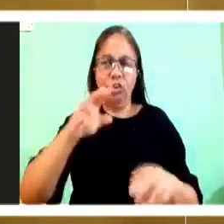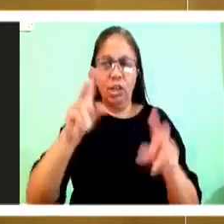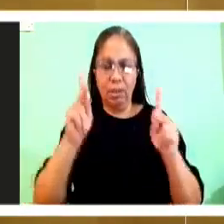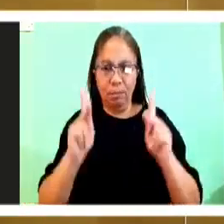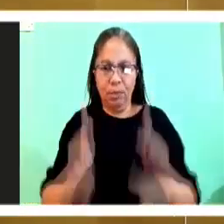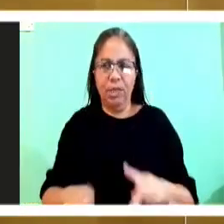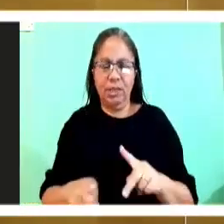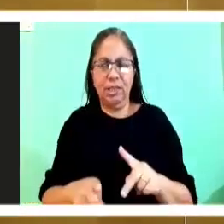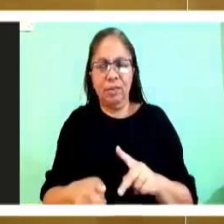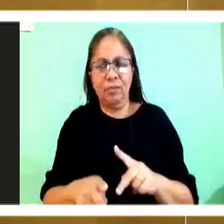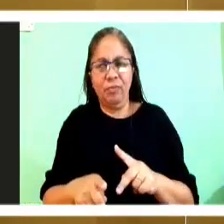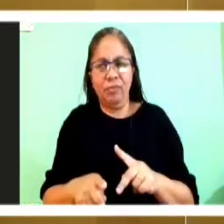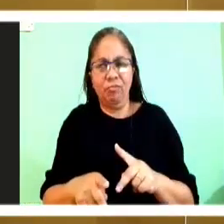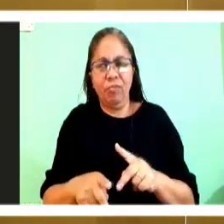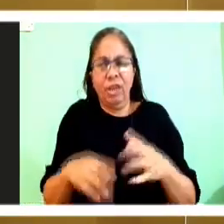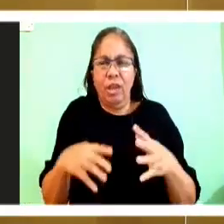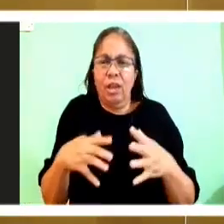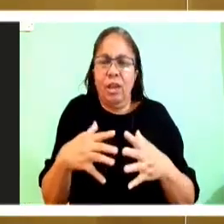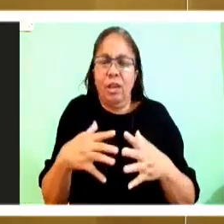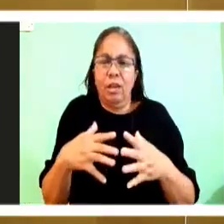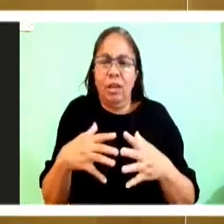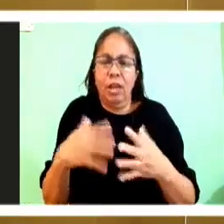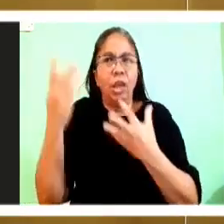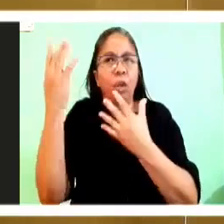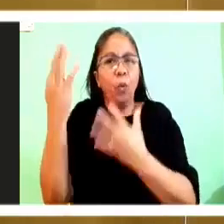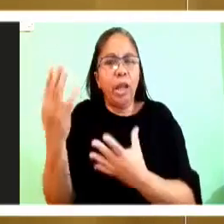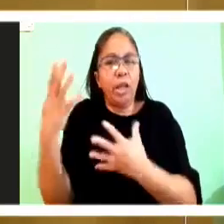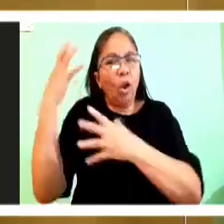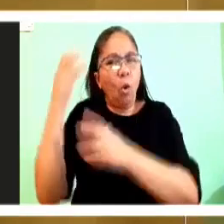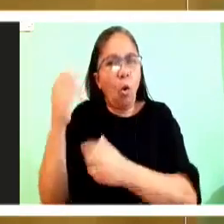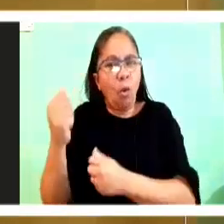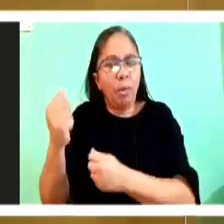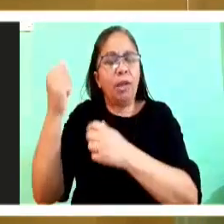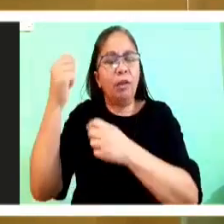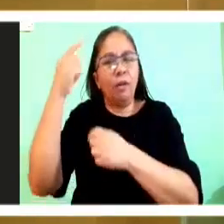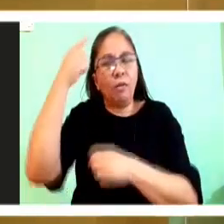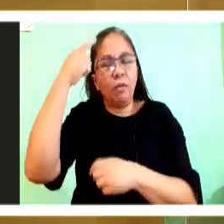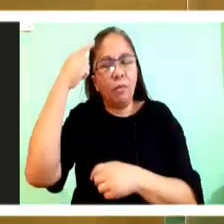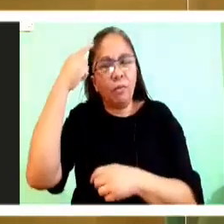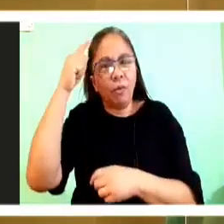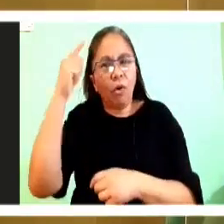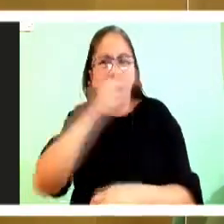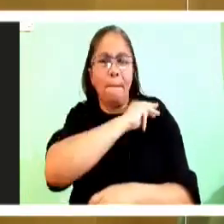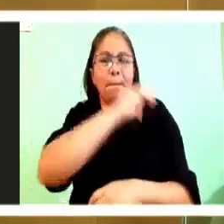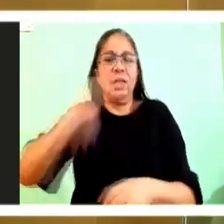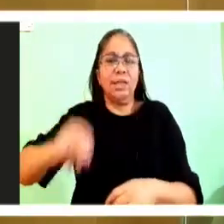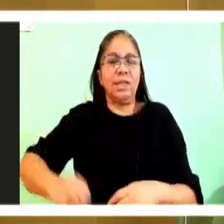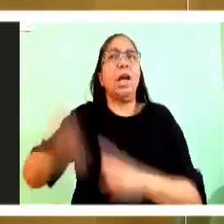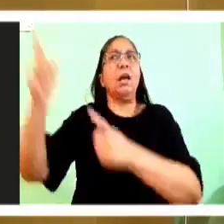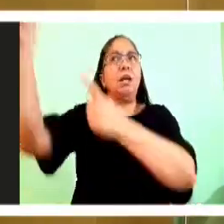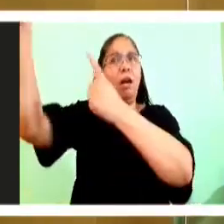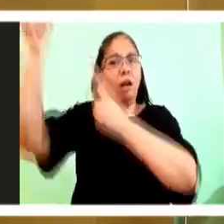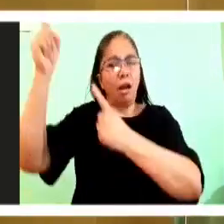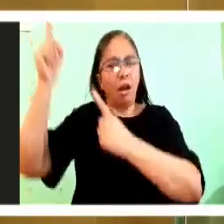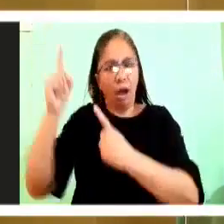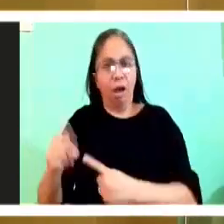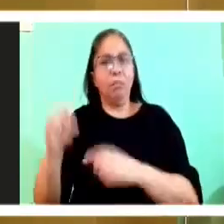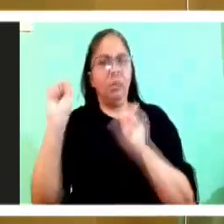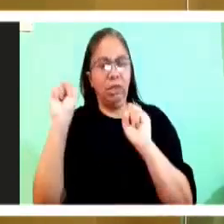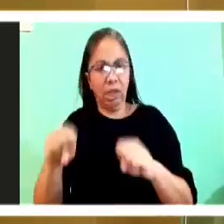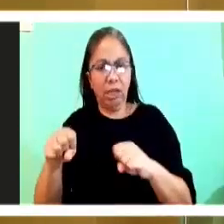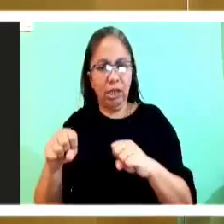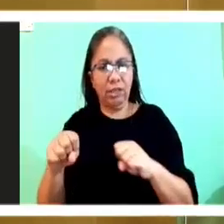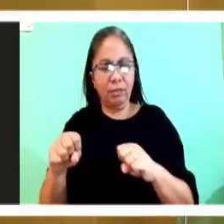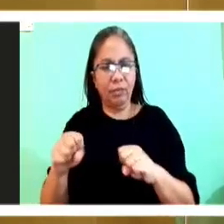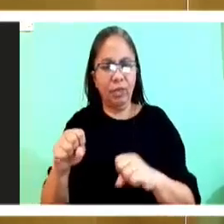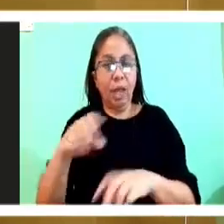with the Messiah and expecting the Messiah to come. He was and his brother and